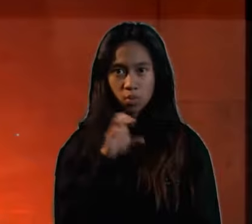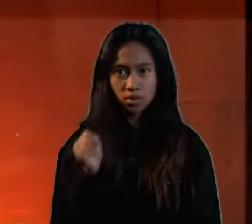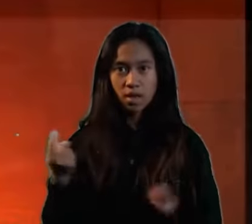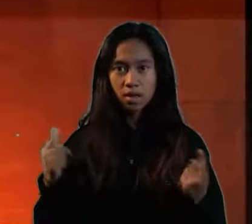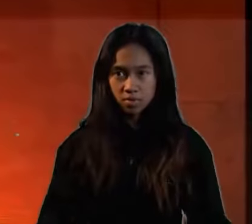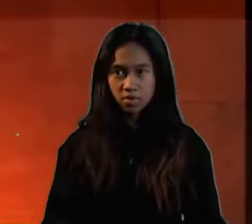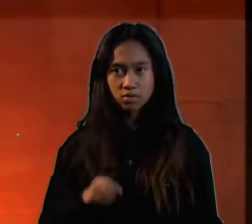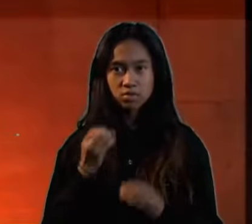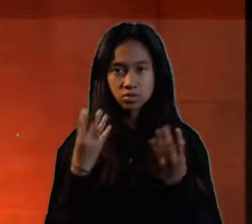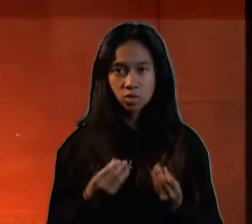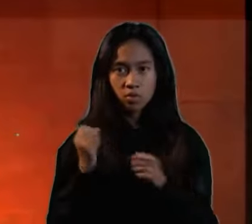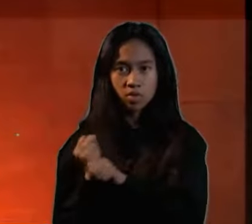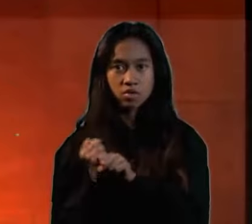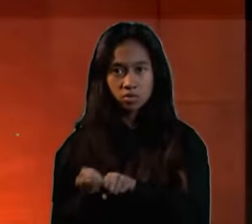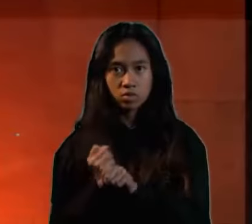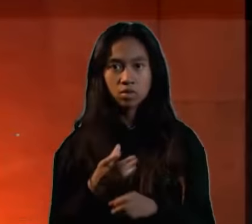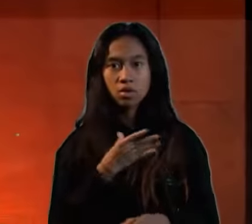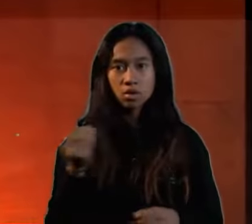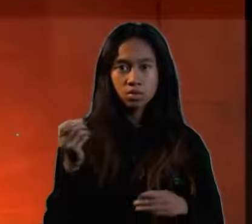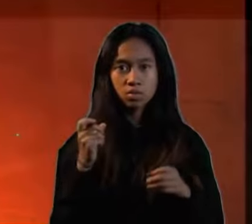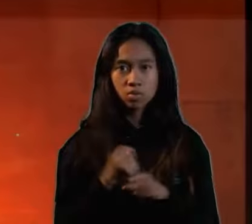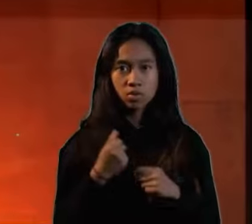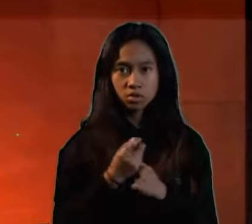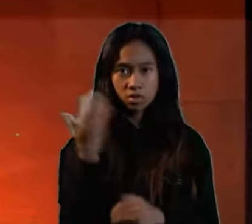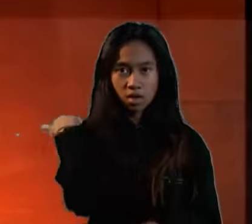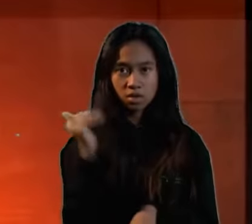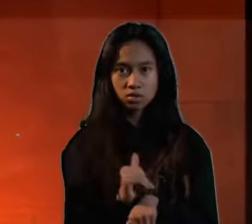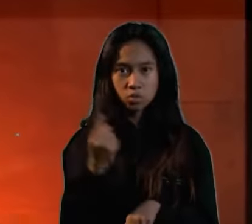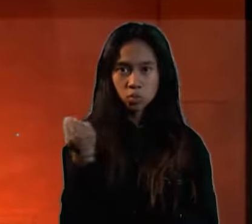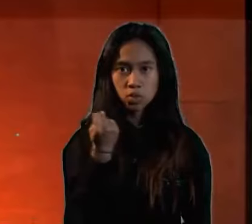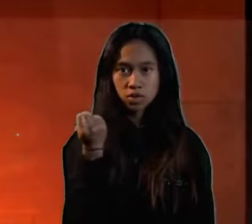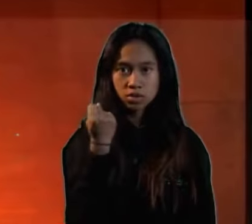softball team and the baseball team won their games last Tuesday.